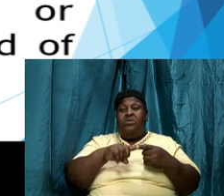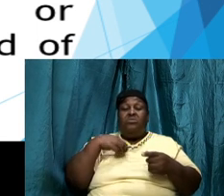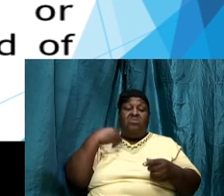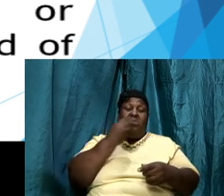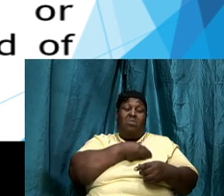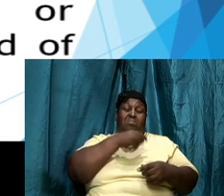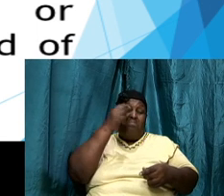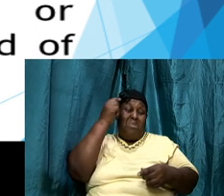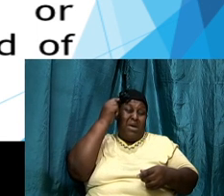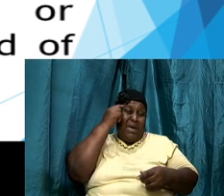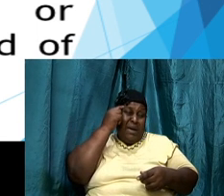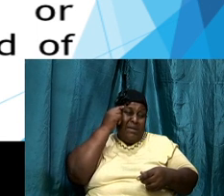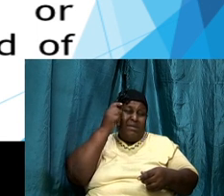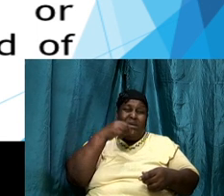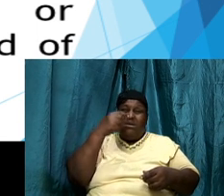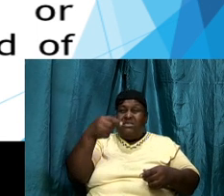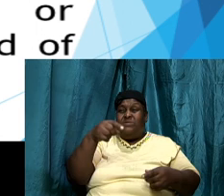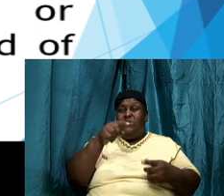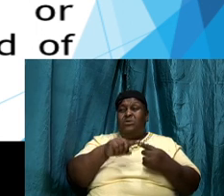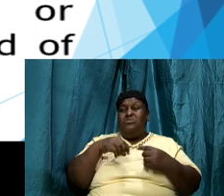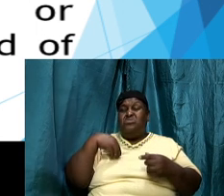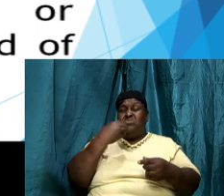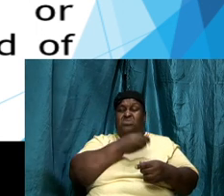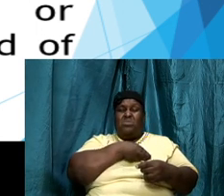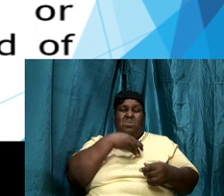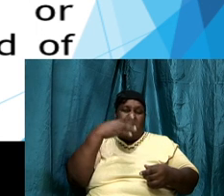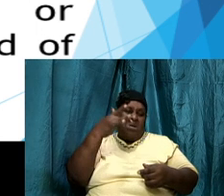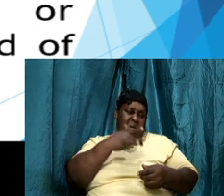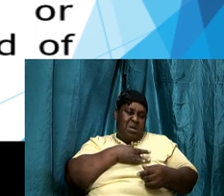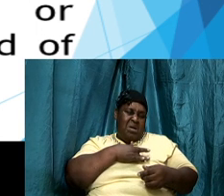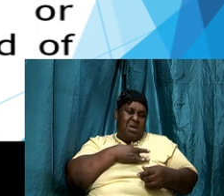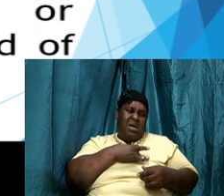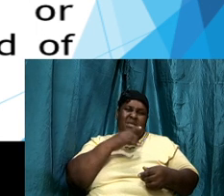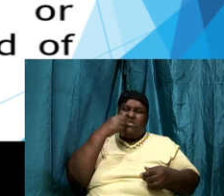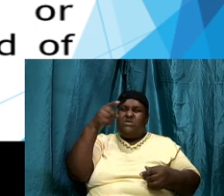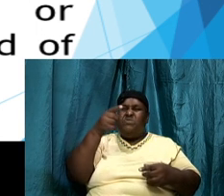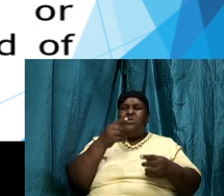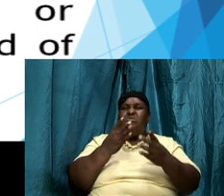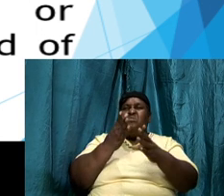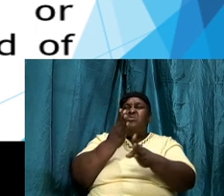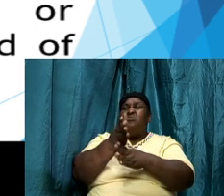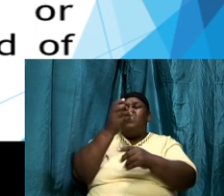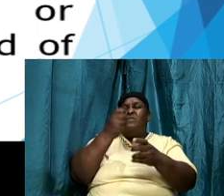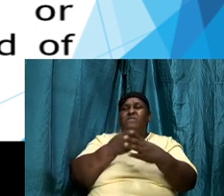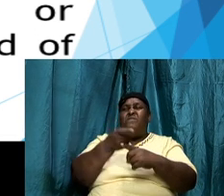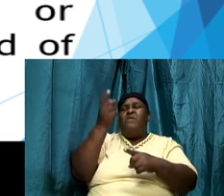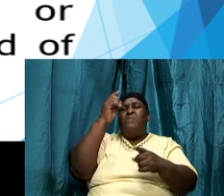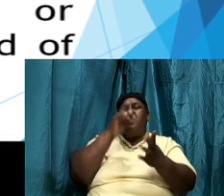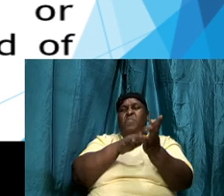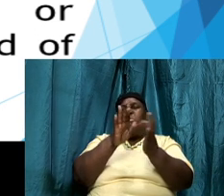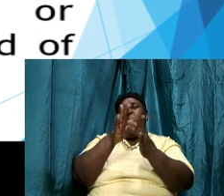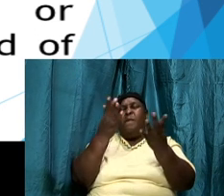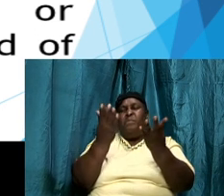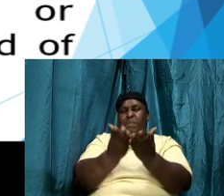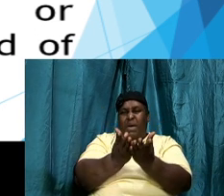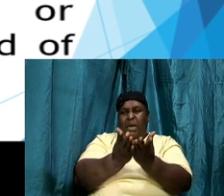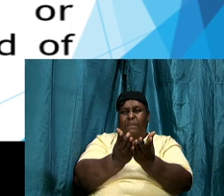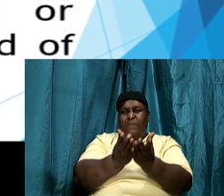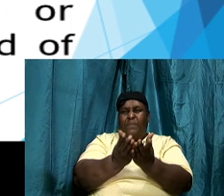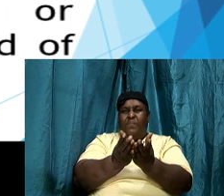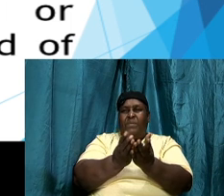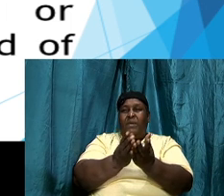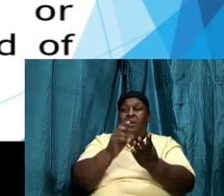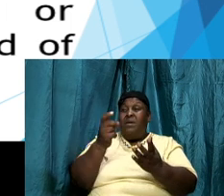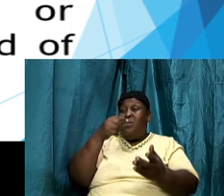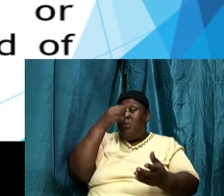he speaks into our hearts he speaks straight from the Bible we can turn our Bibles to verses where God